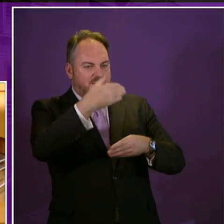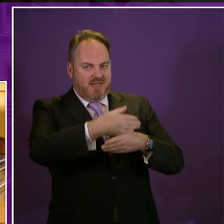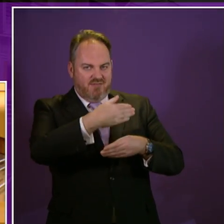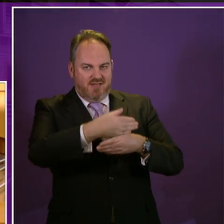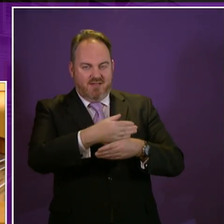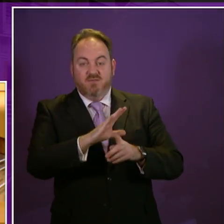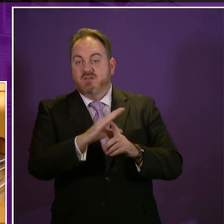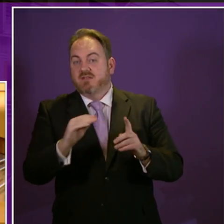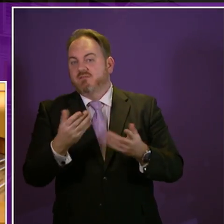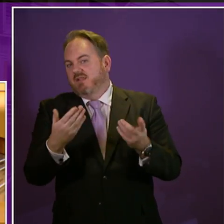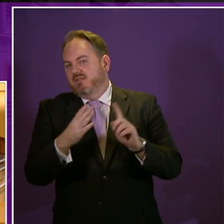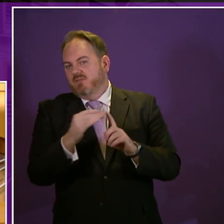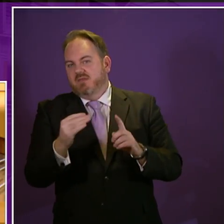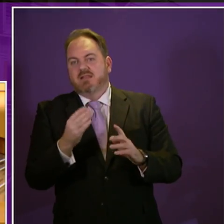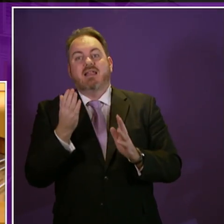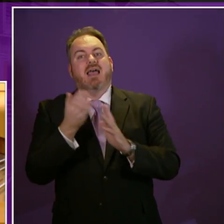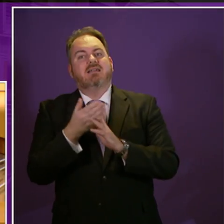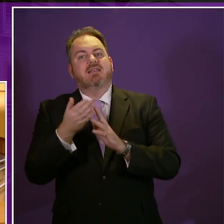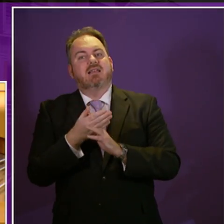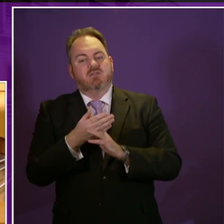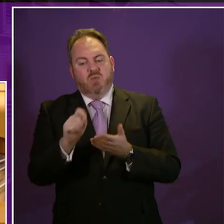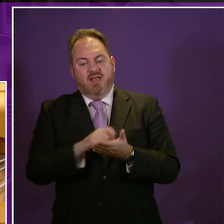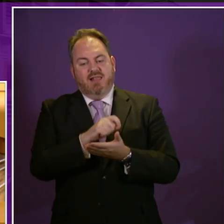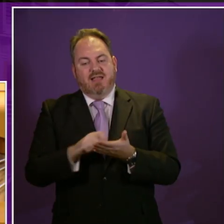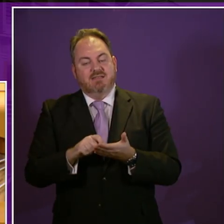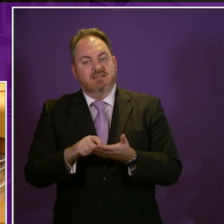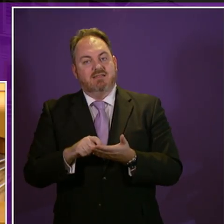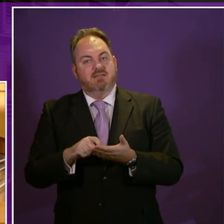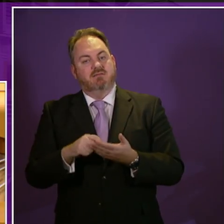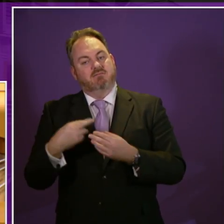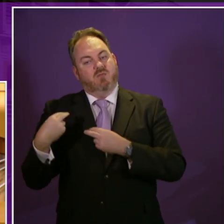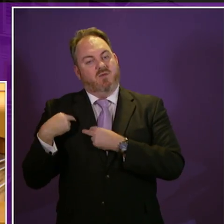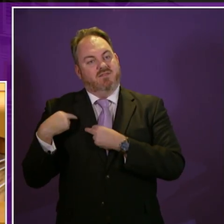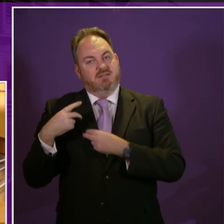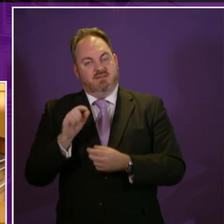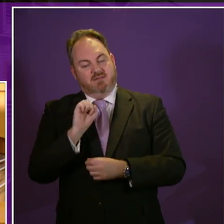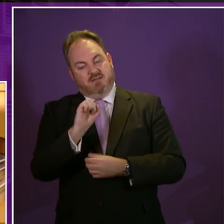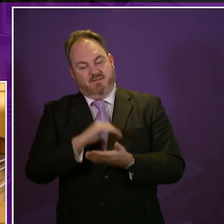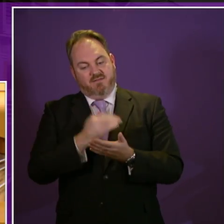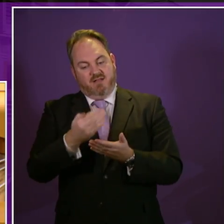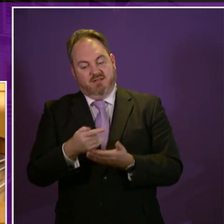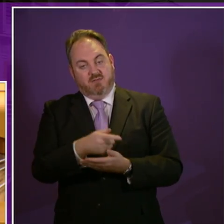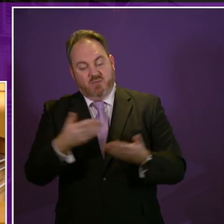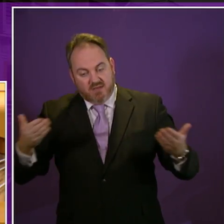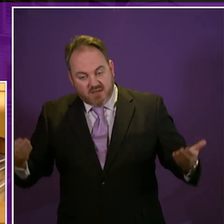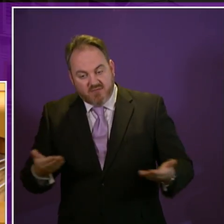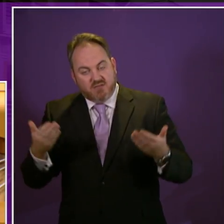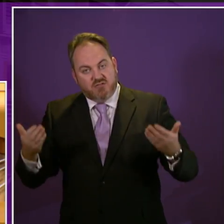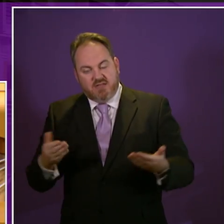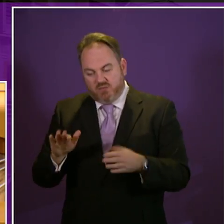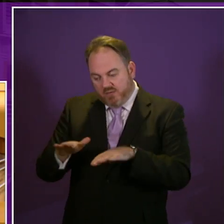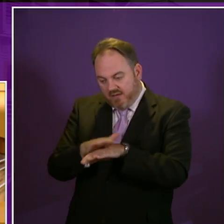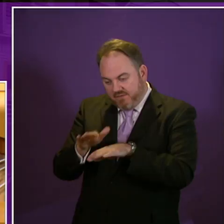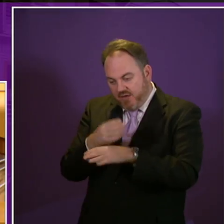first is the Access to Elected Office Fund, which aims to improve representation in democratic institutions by meeting the additional